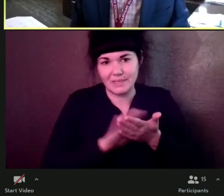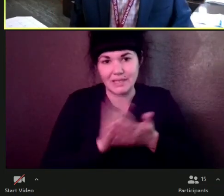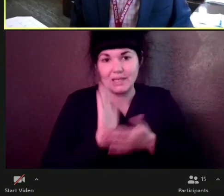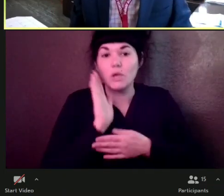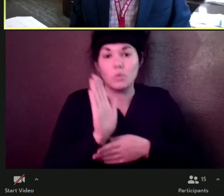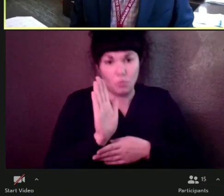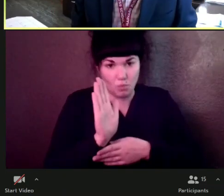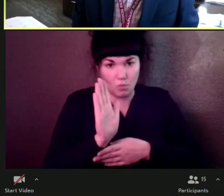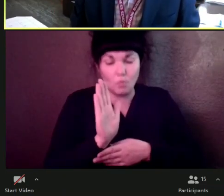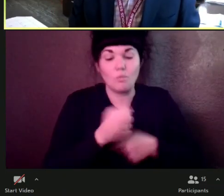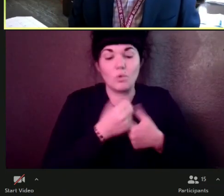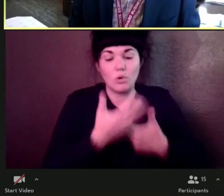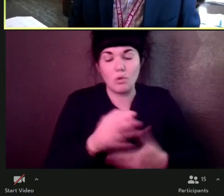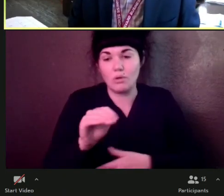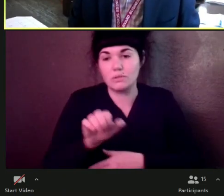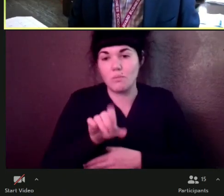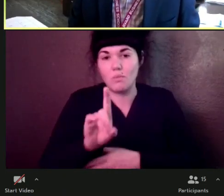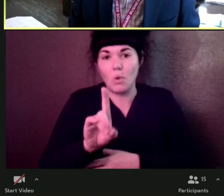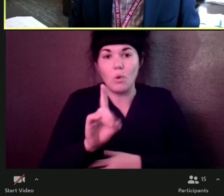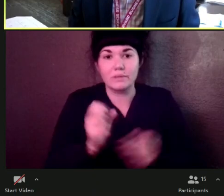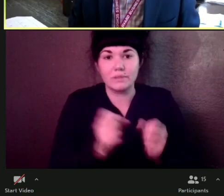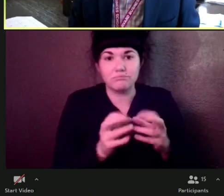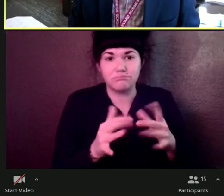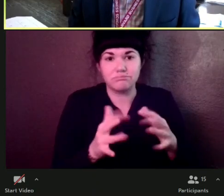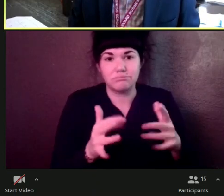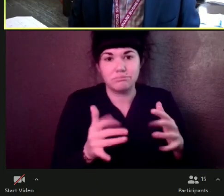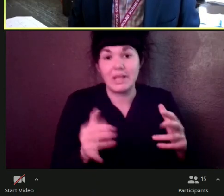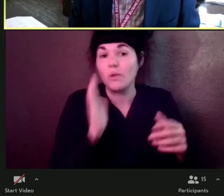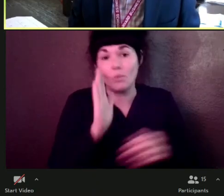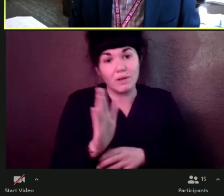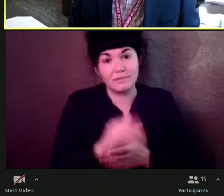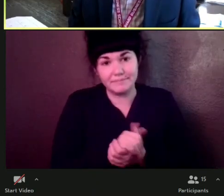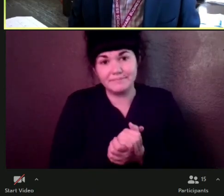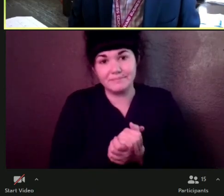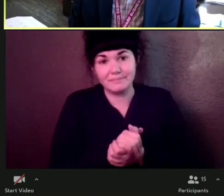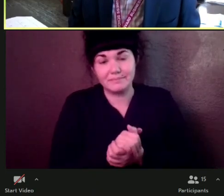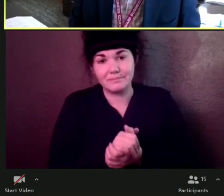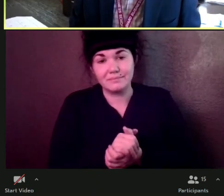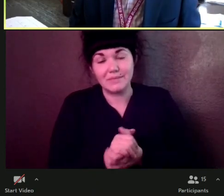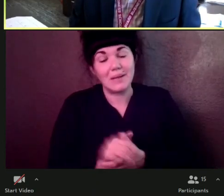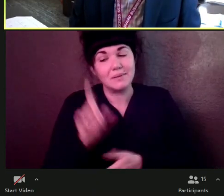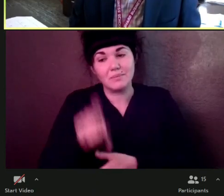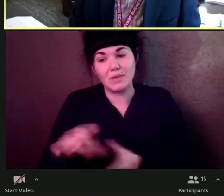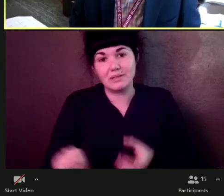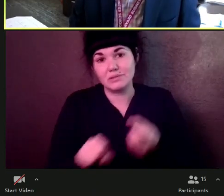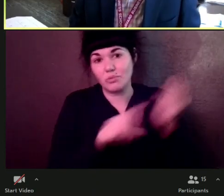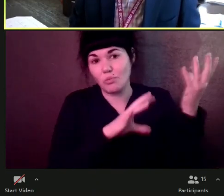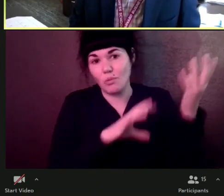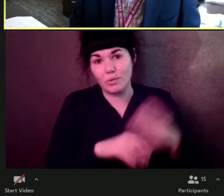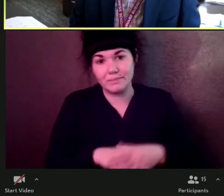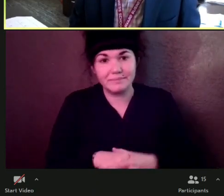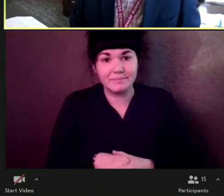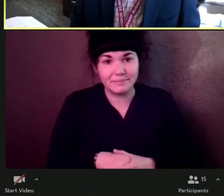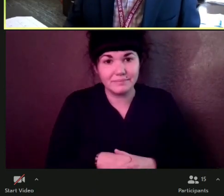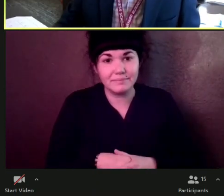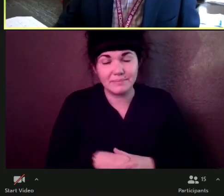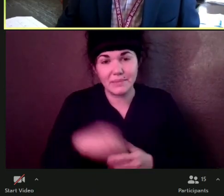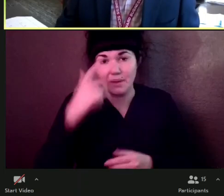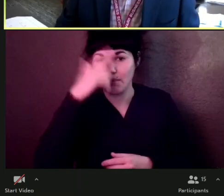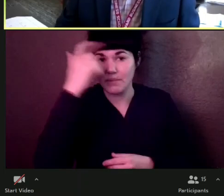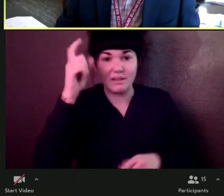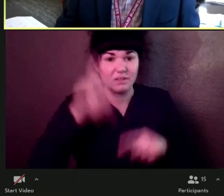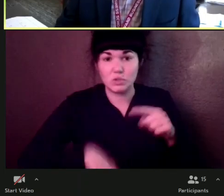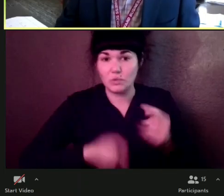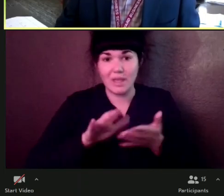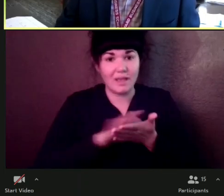um, you know, we, we have to dispose of it. It has to be, um, disposed because you can't, um, clean